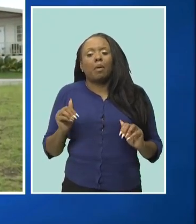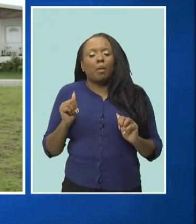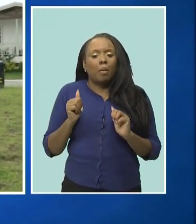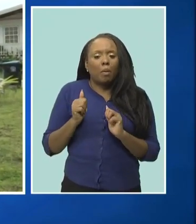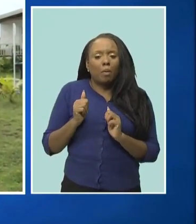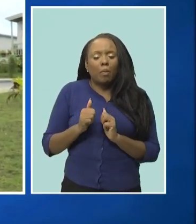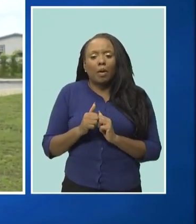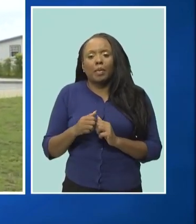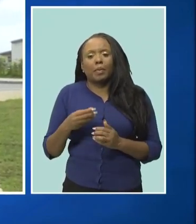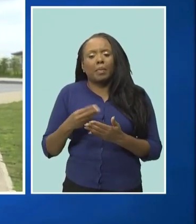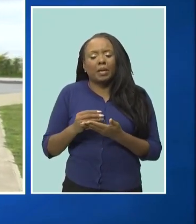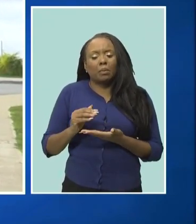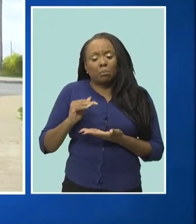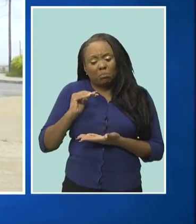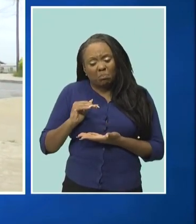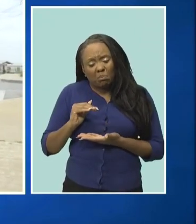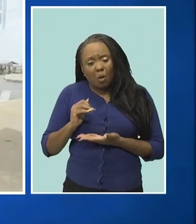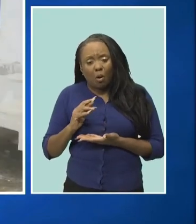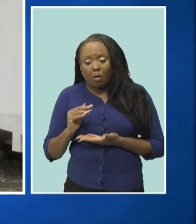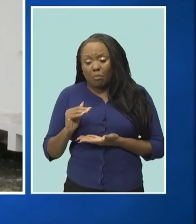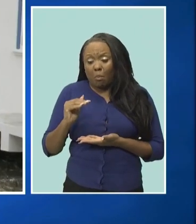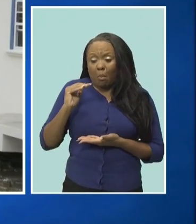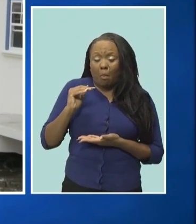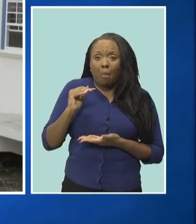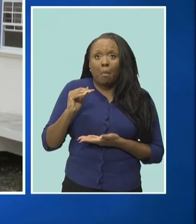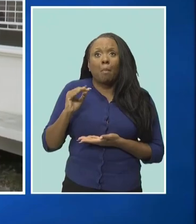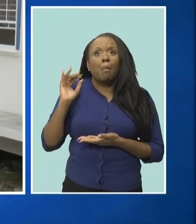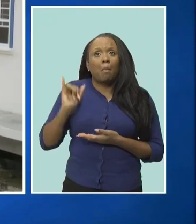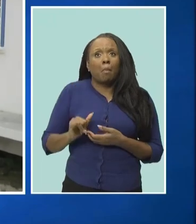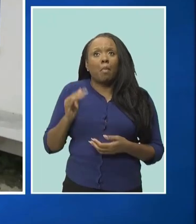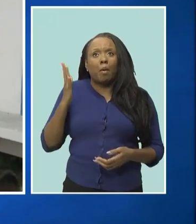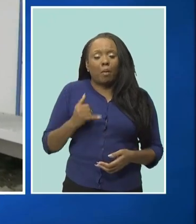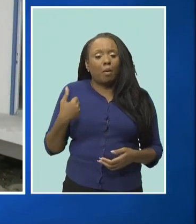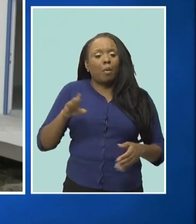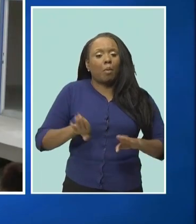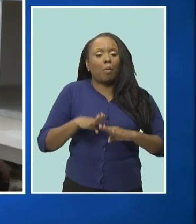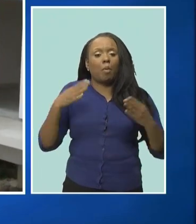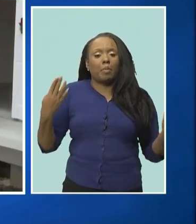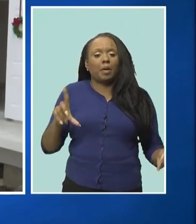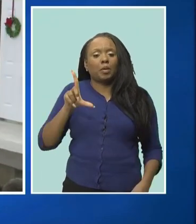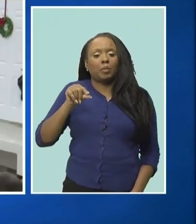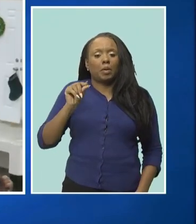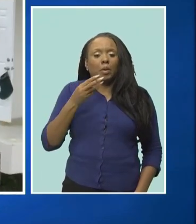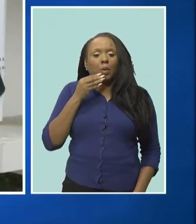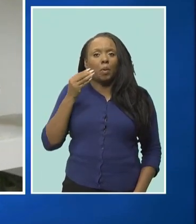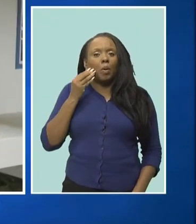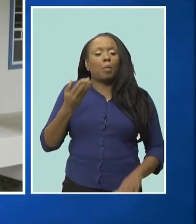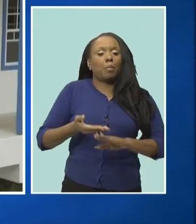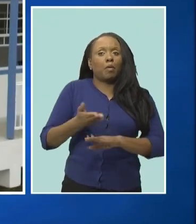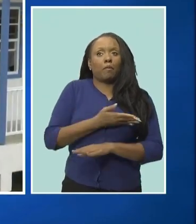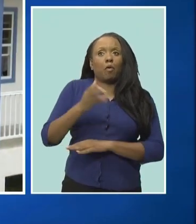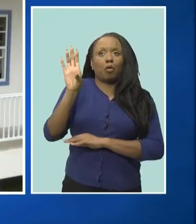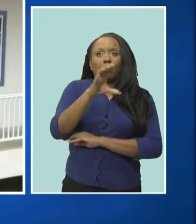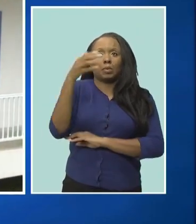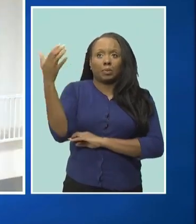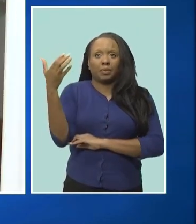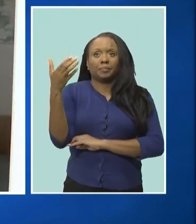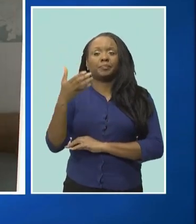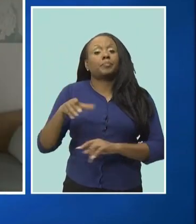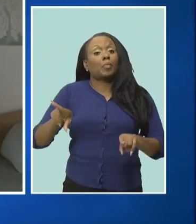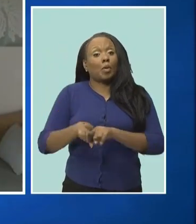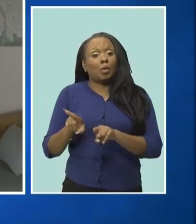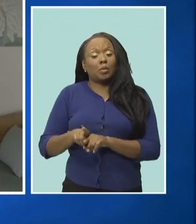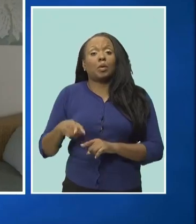opening Alene's Court um before Christmas 20 units that's why we are now doing the infrastructure development